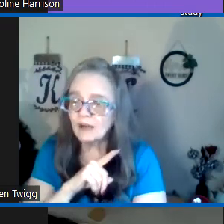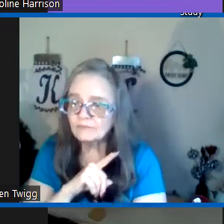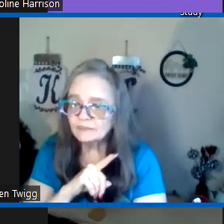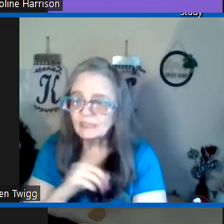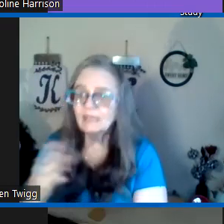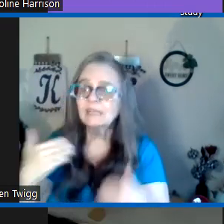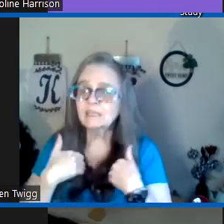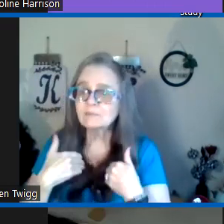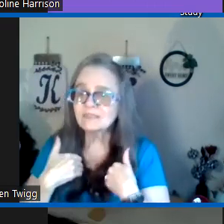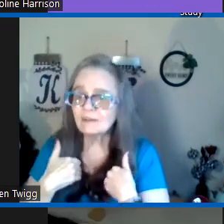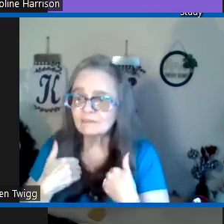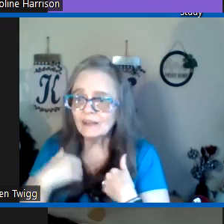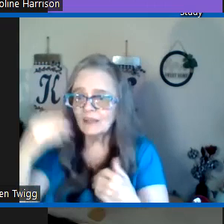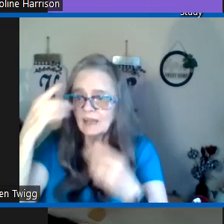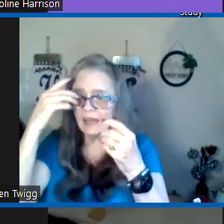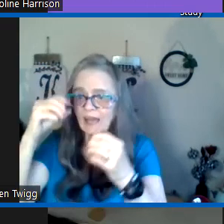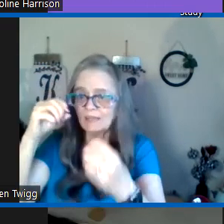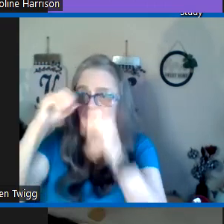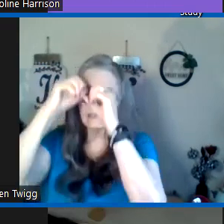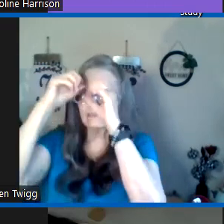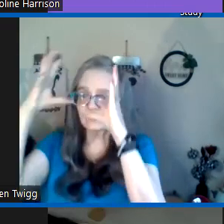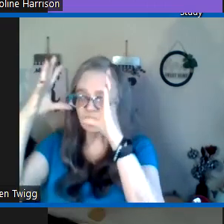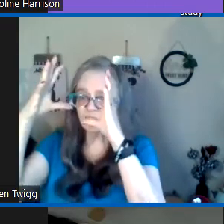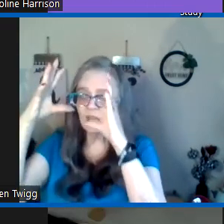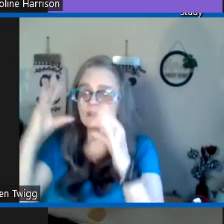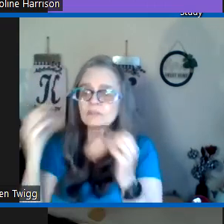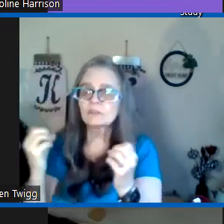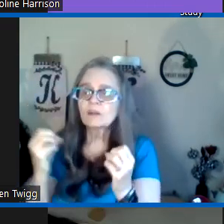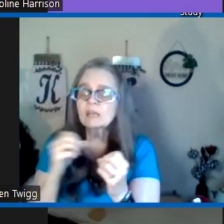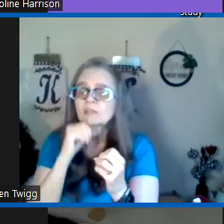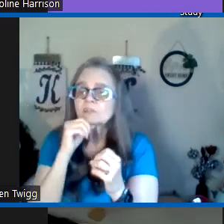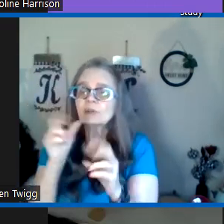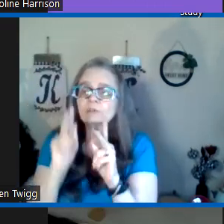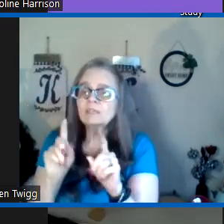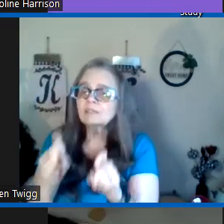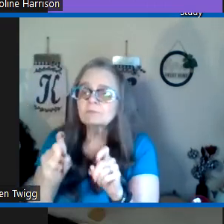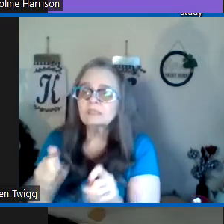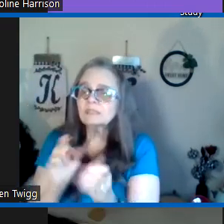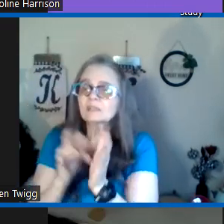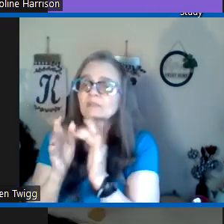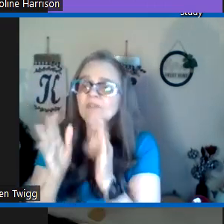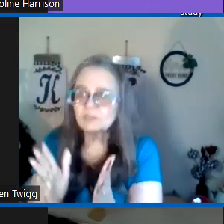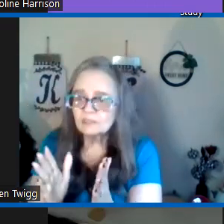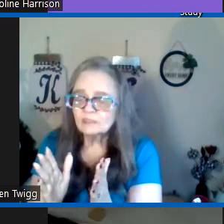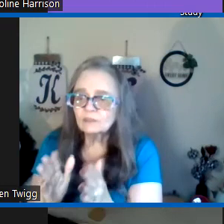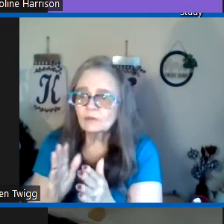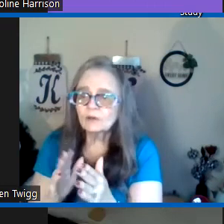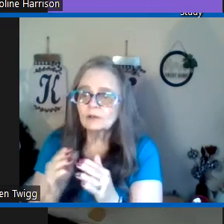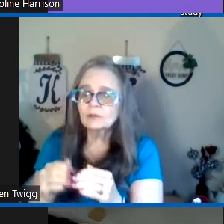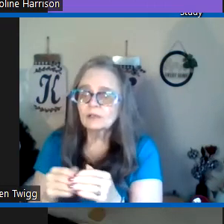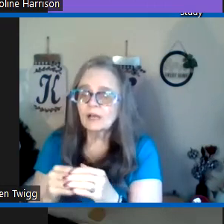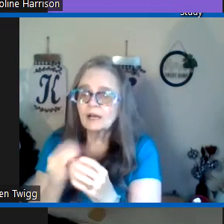false prophet he himself had a vision so you don't need to be a Christian